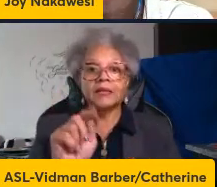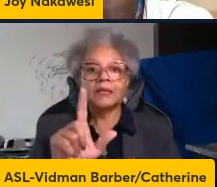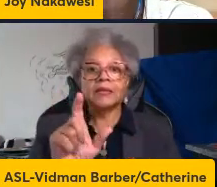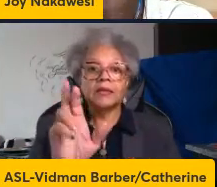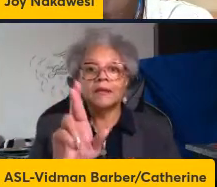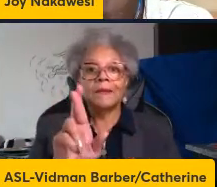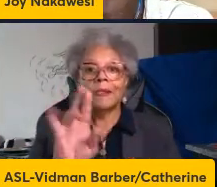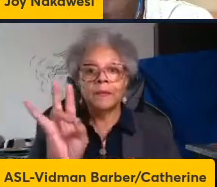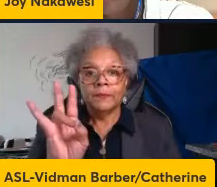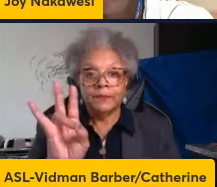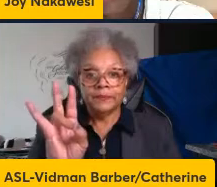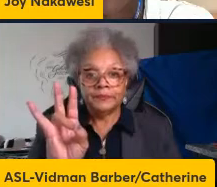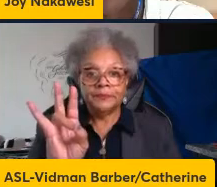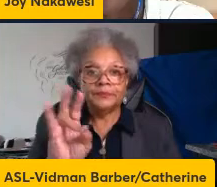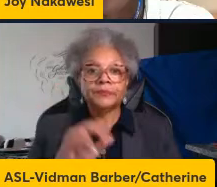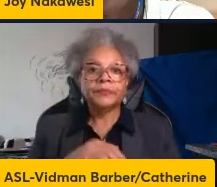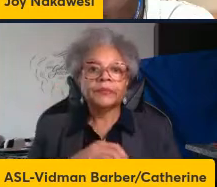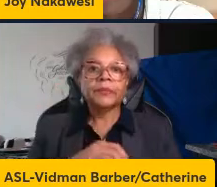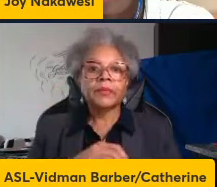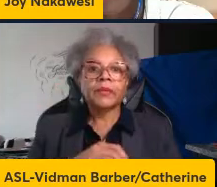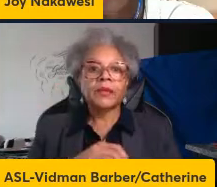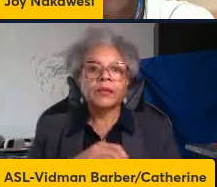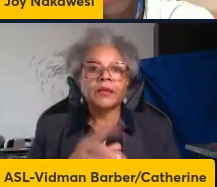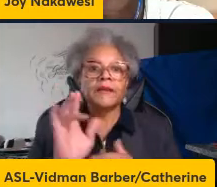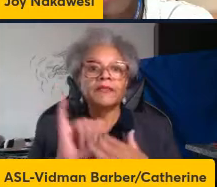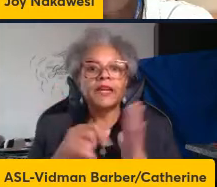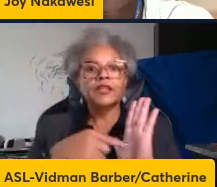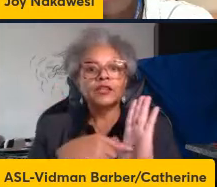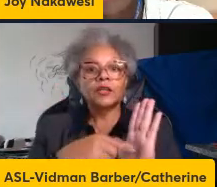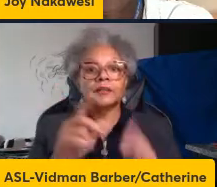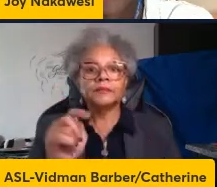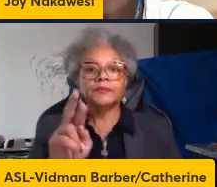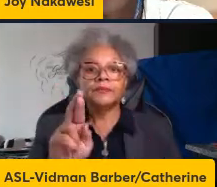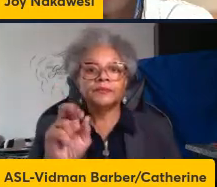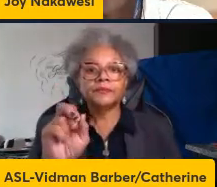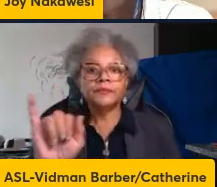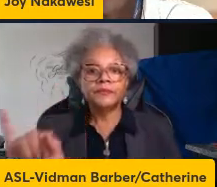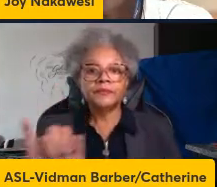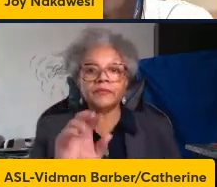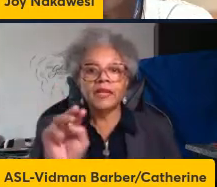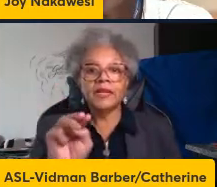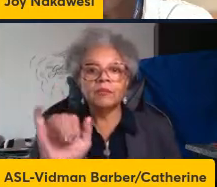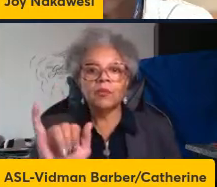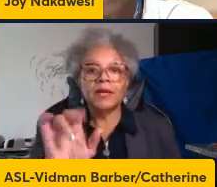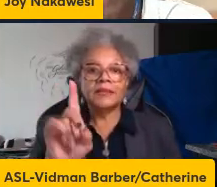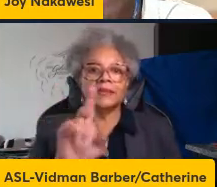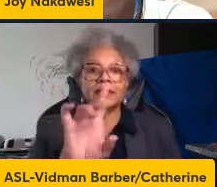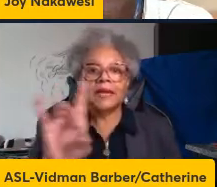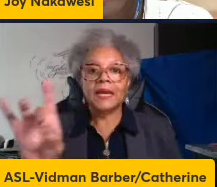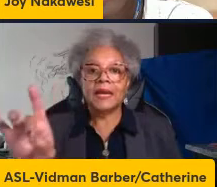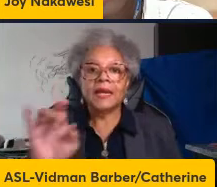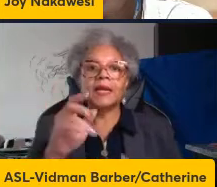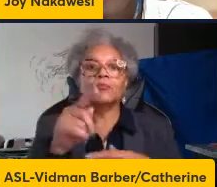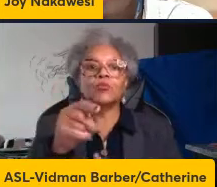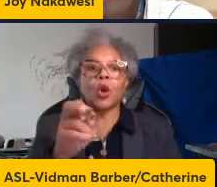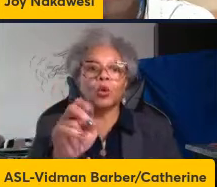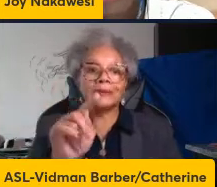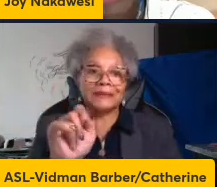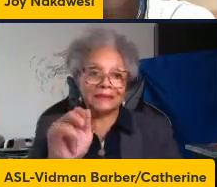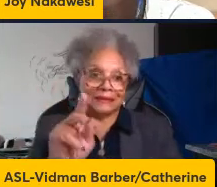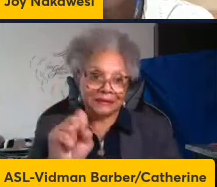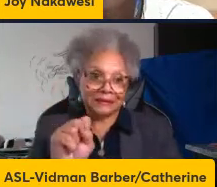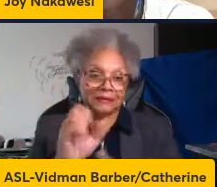-like receptor 7 which signal via the TRIF and the MY-MYD88 adapter proteins respectively